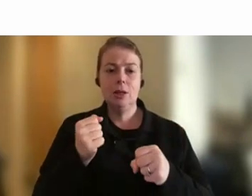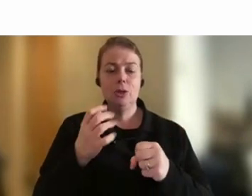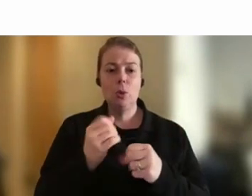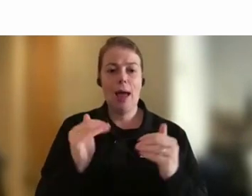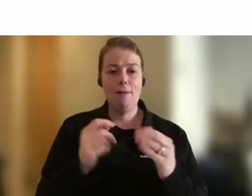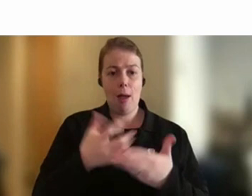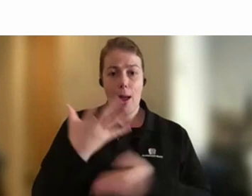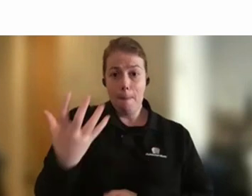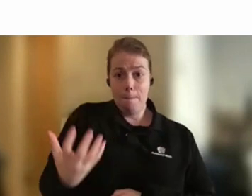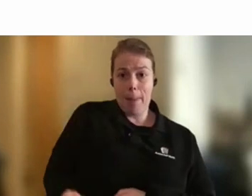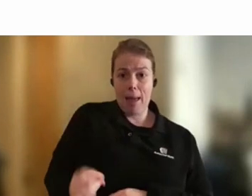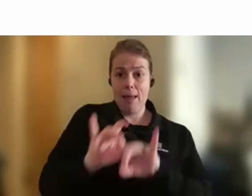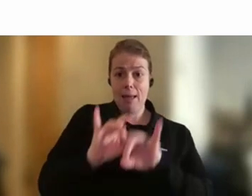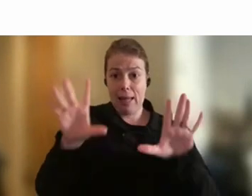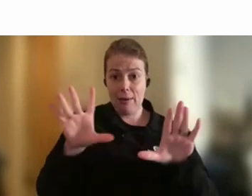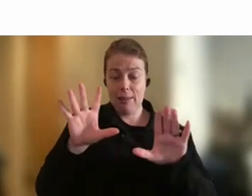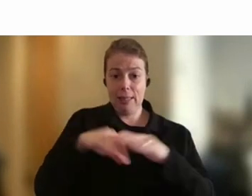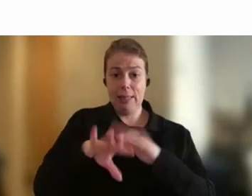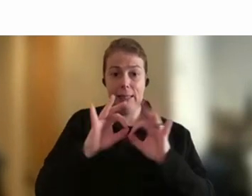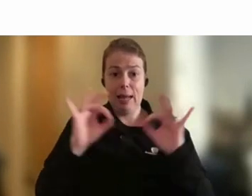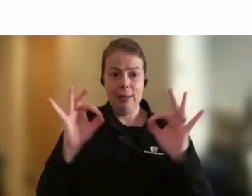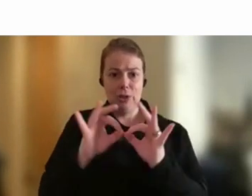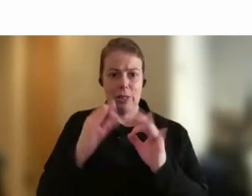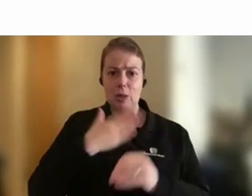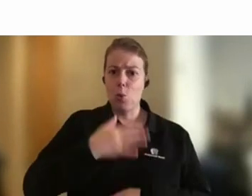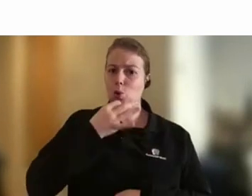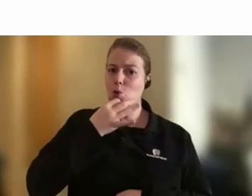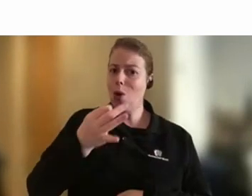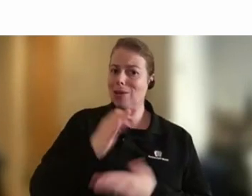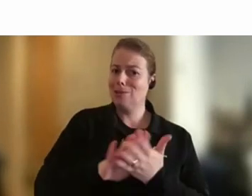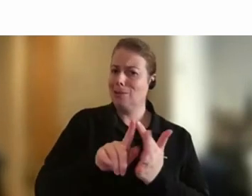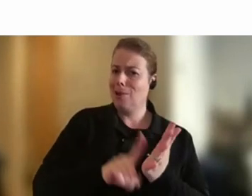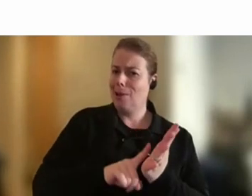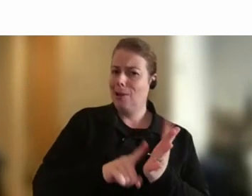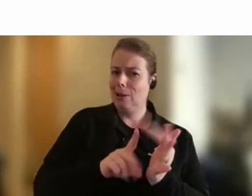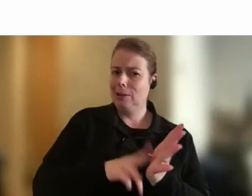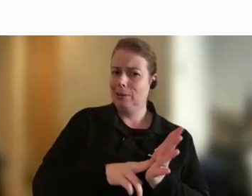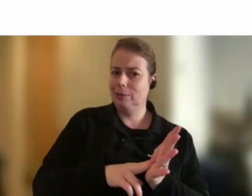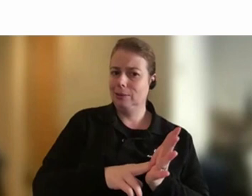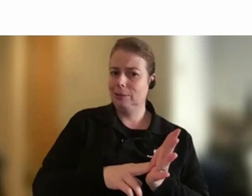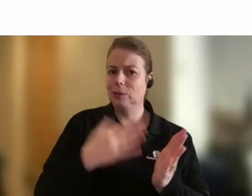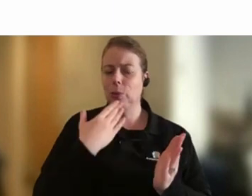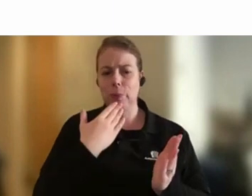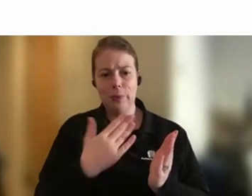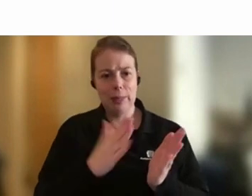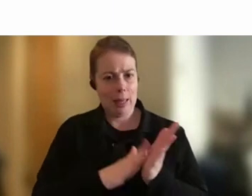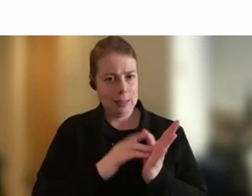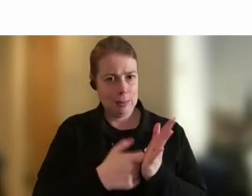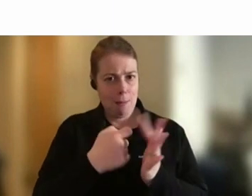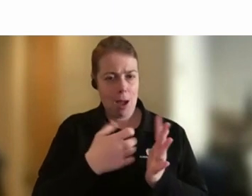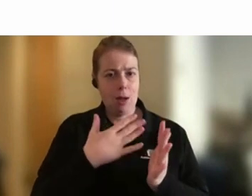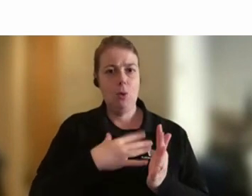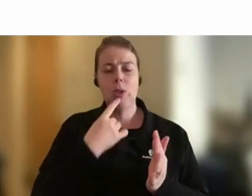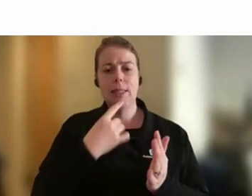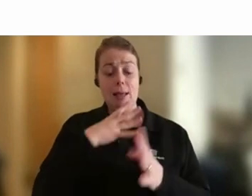And I think I'd like to address this one to Helen. Thanks, Mark. I'm just going to begin by saying the government is committed to